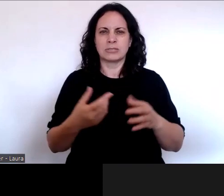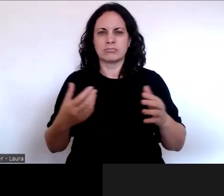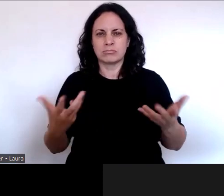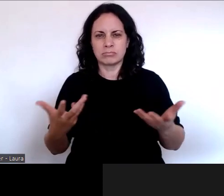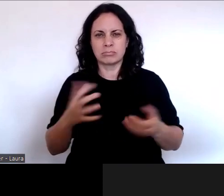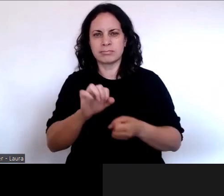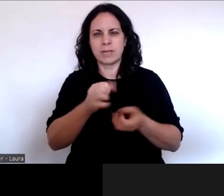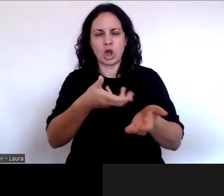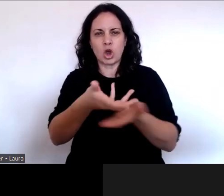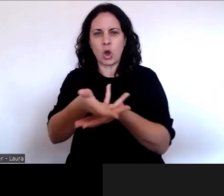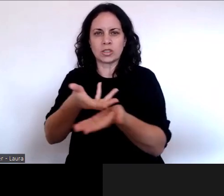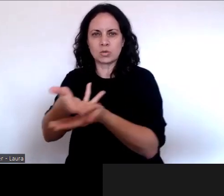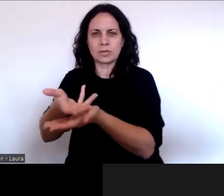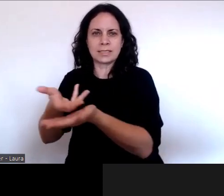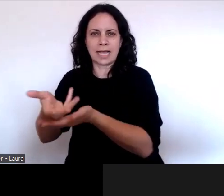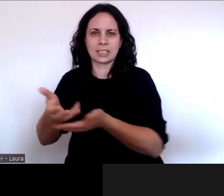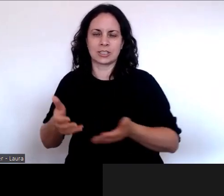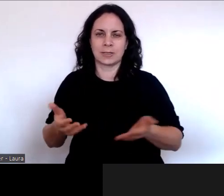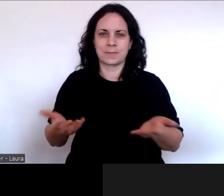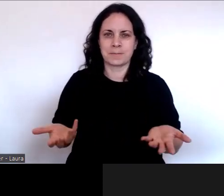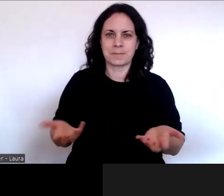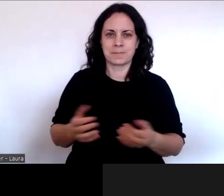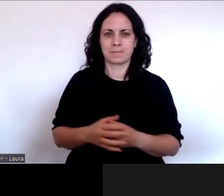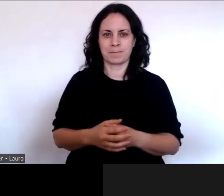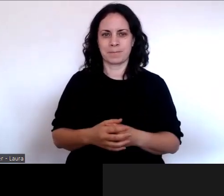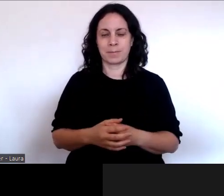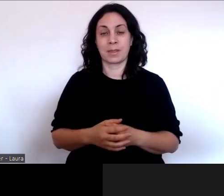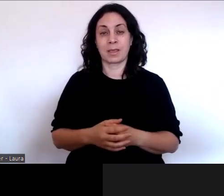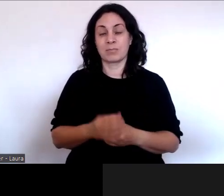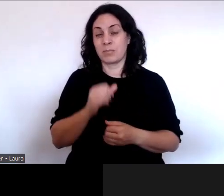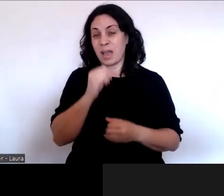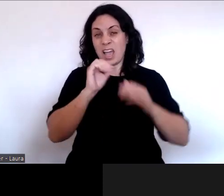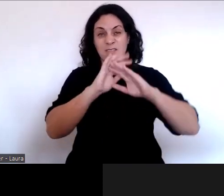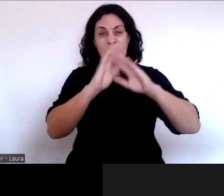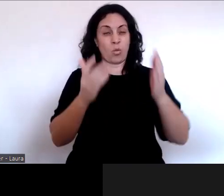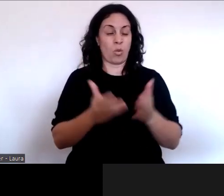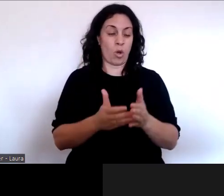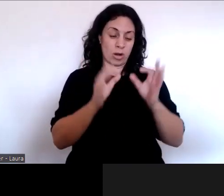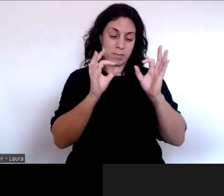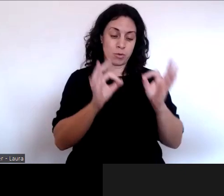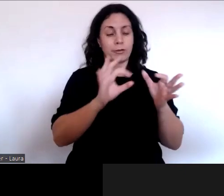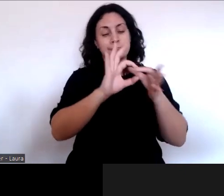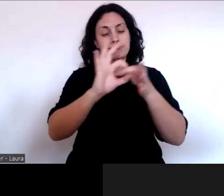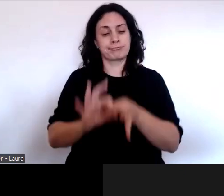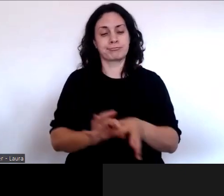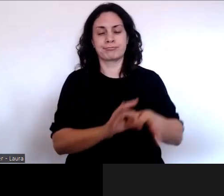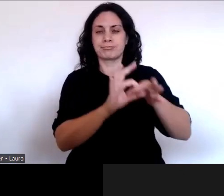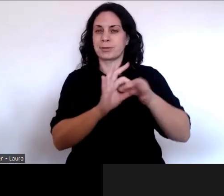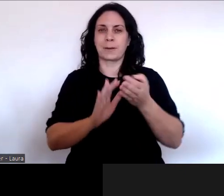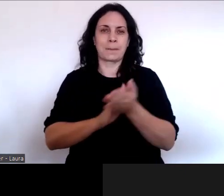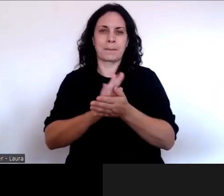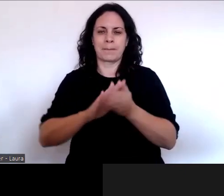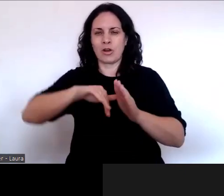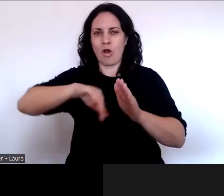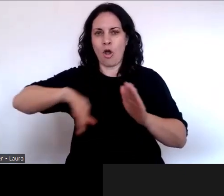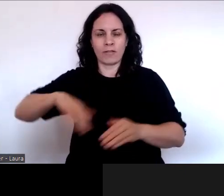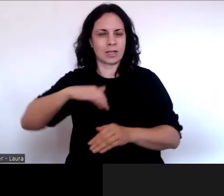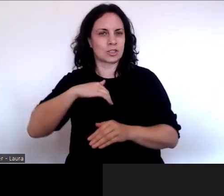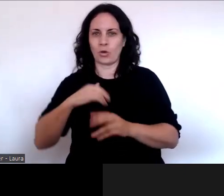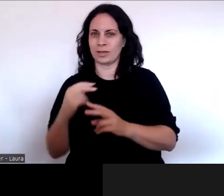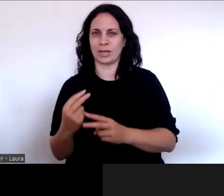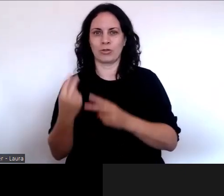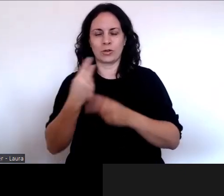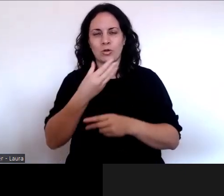In the best of all possible worlds, we wouldn't need to do that. But this review is so important to so many